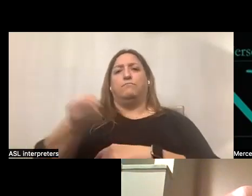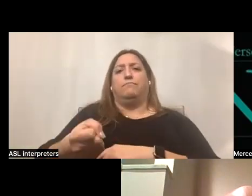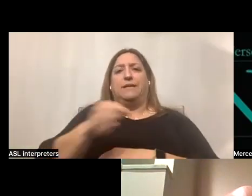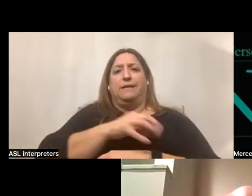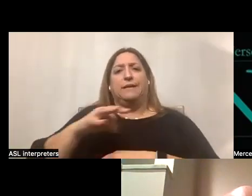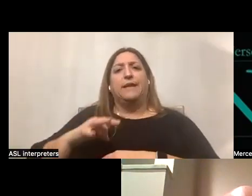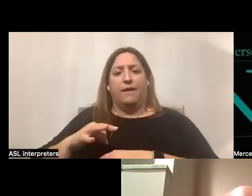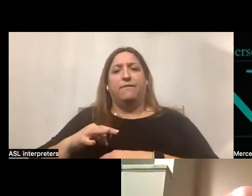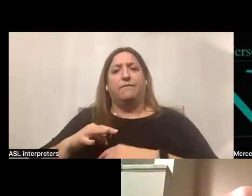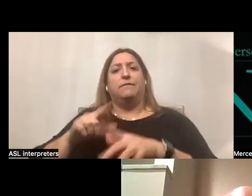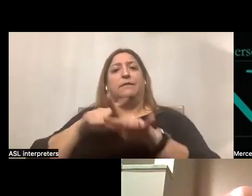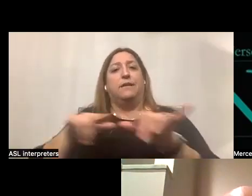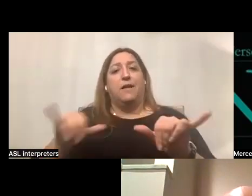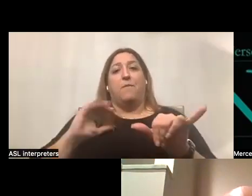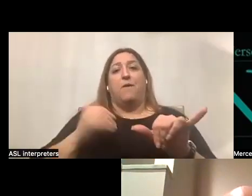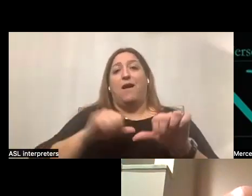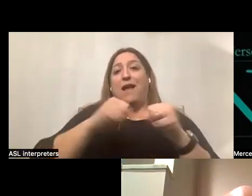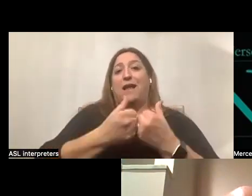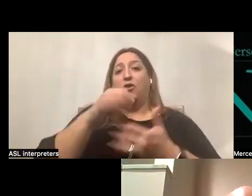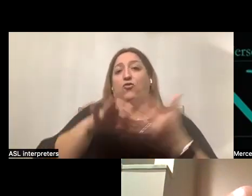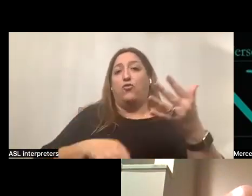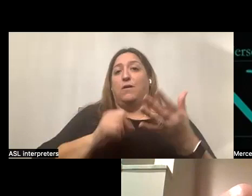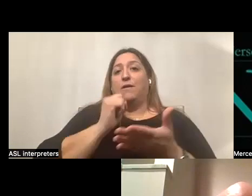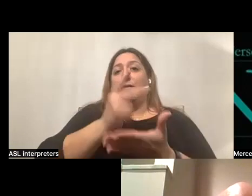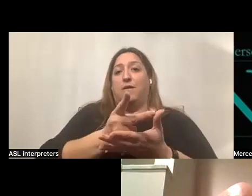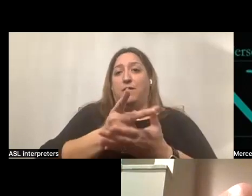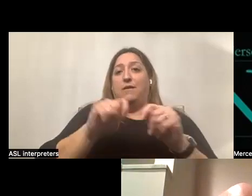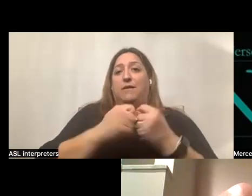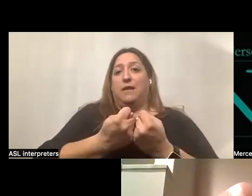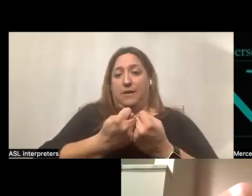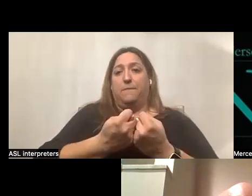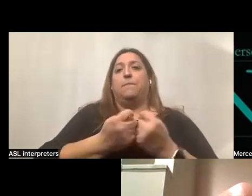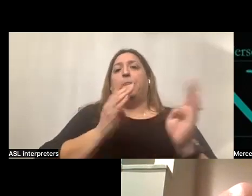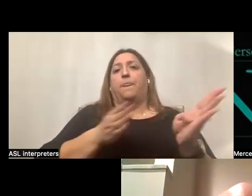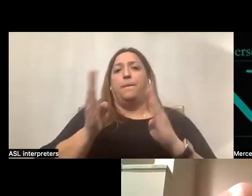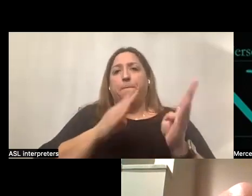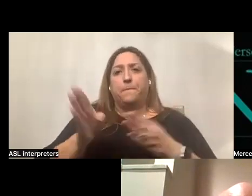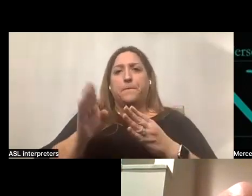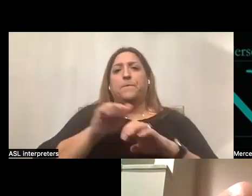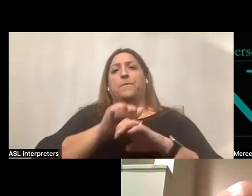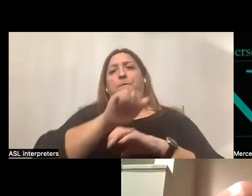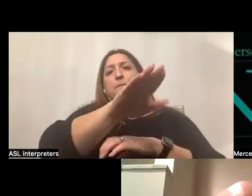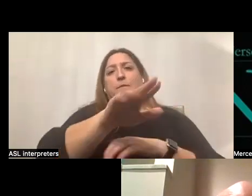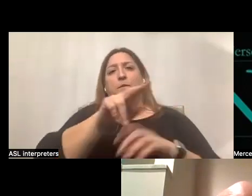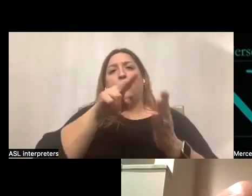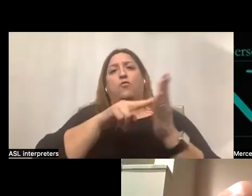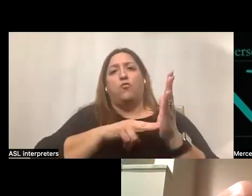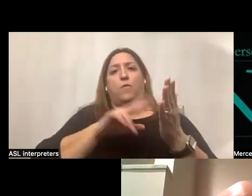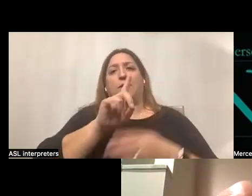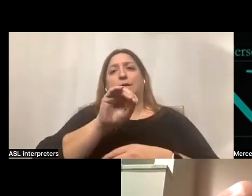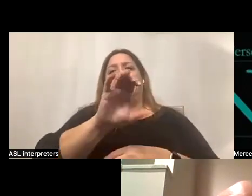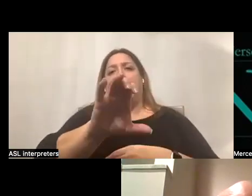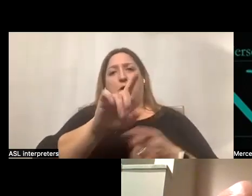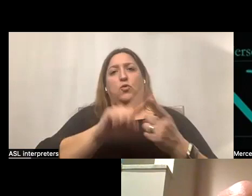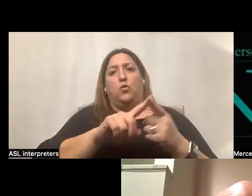Simultaneously, our agency of choice verification team is preparing and sending out the enrollment documents to the